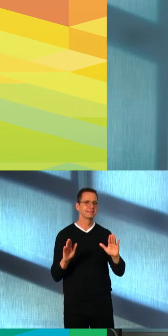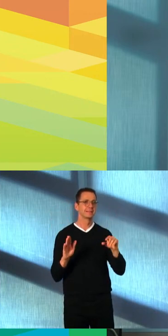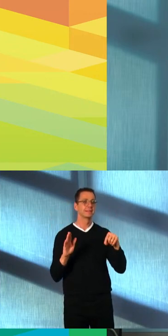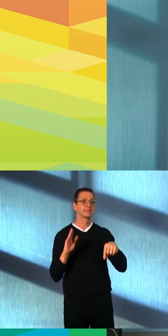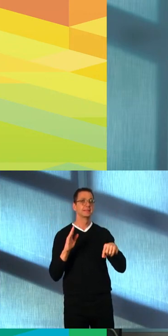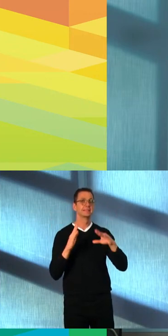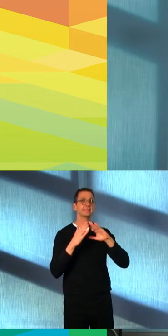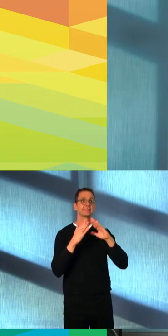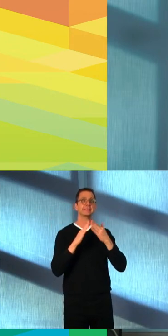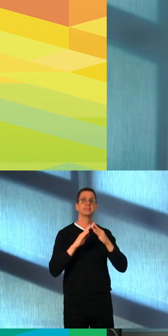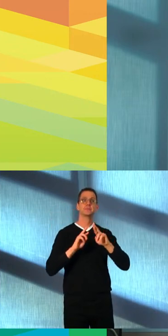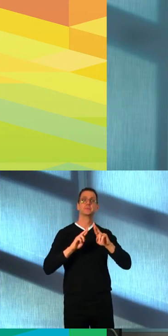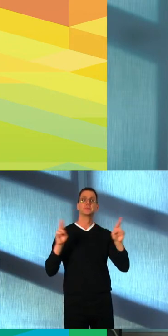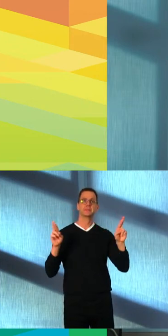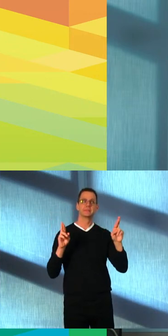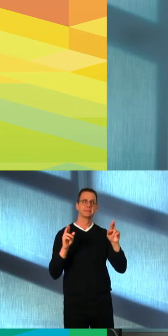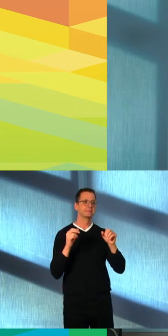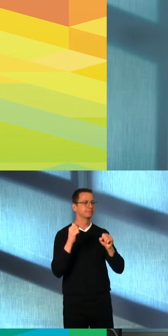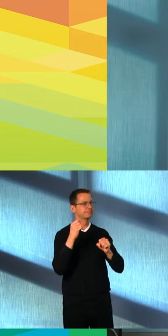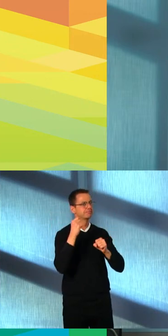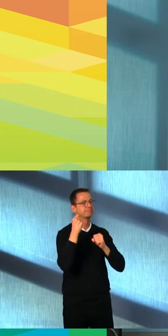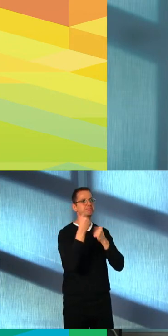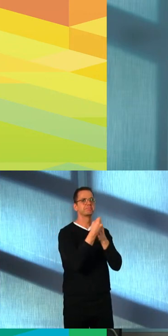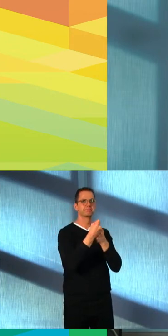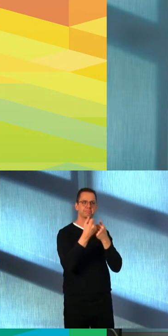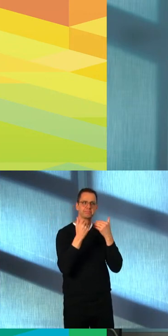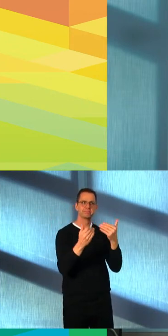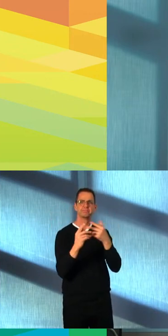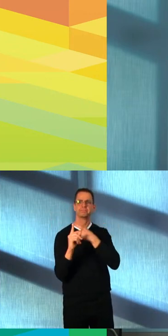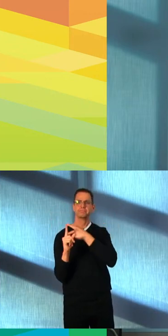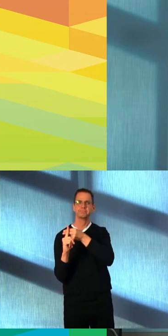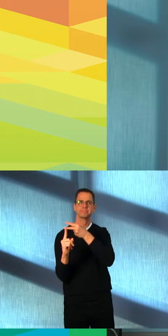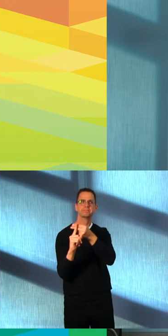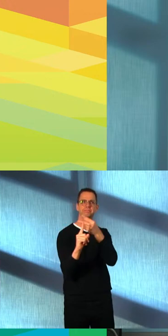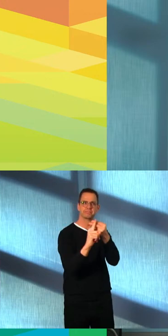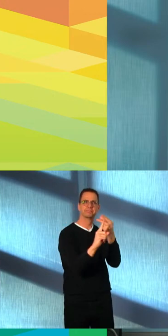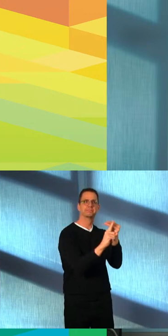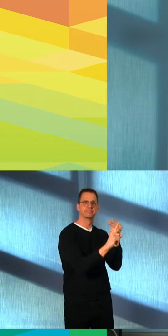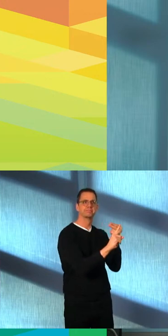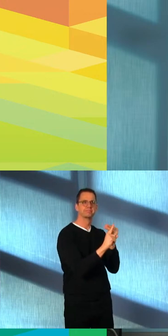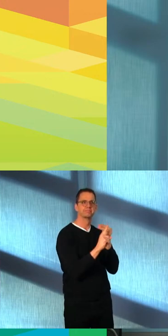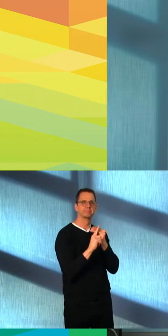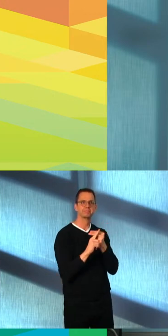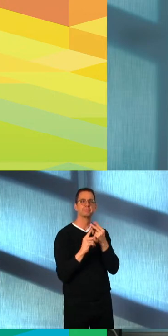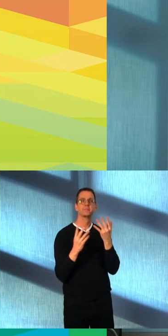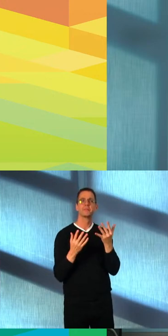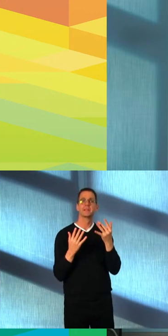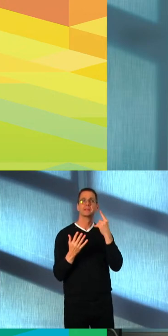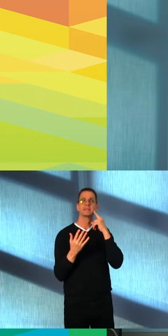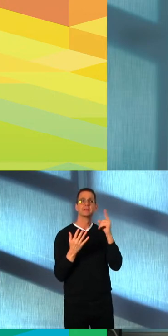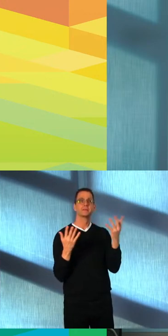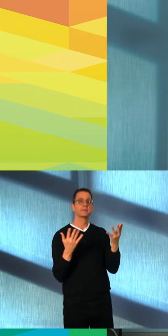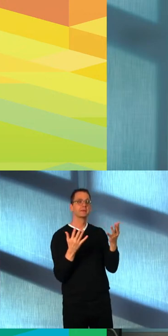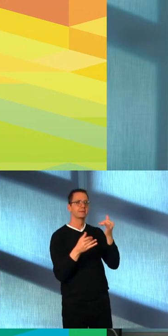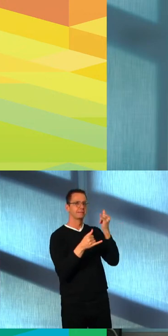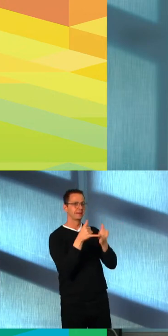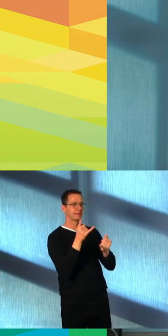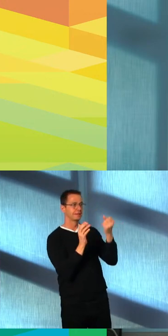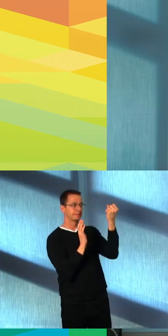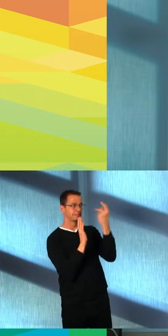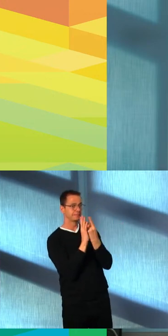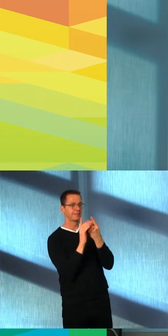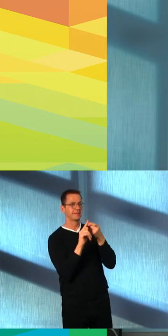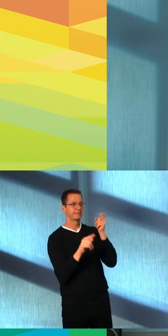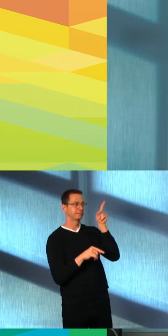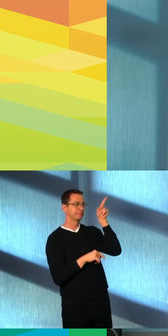and preparations are already underway, subject to a pending final approval from the province, to activate the Expo Centre, which is ideally